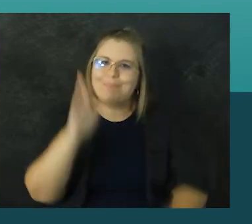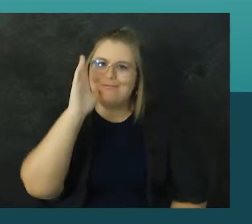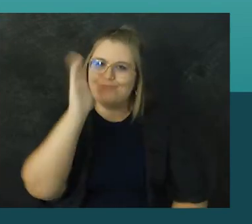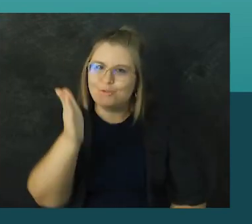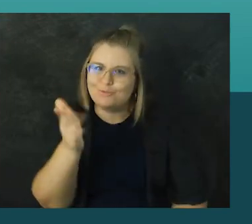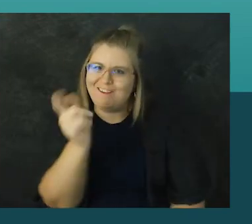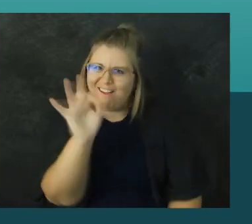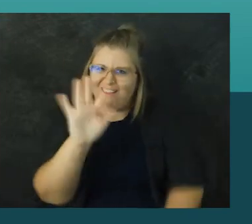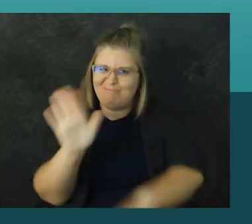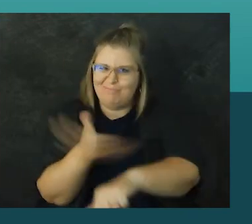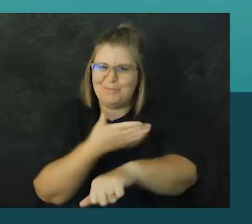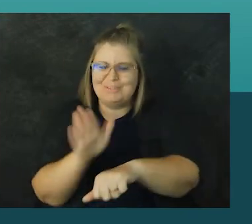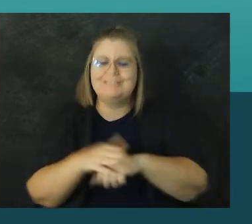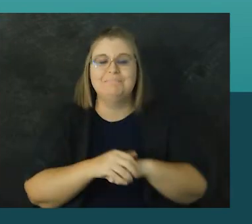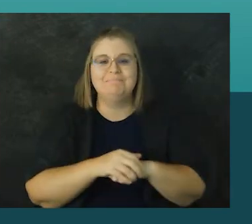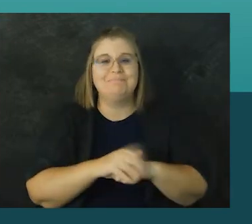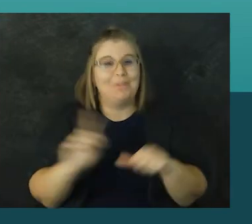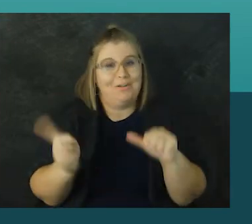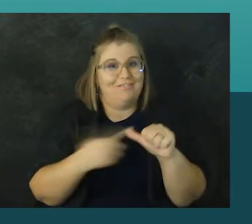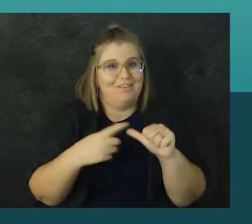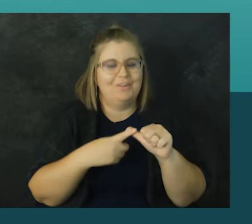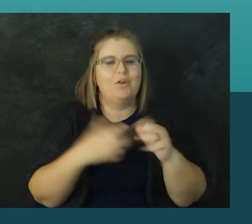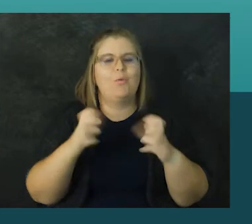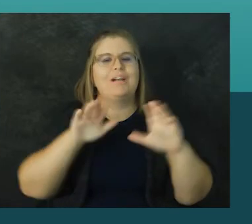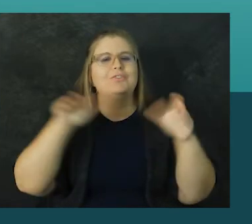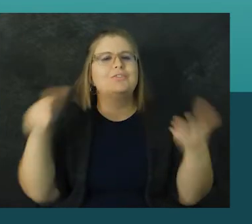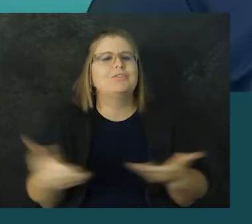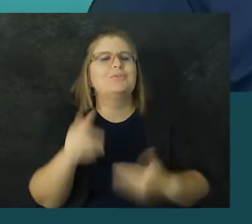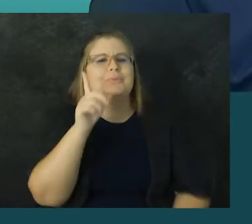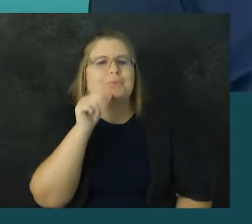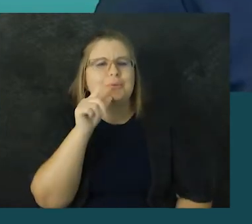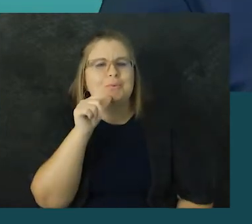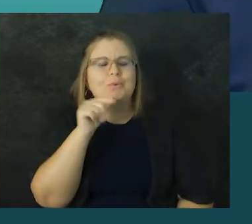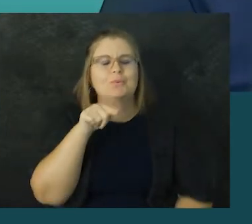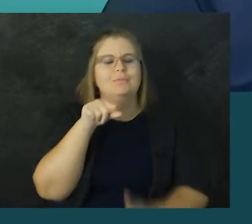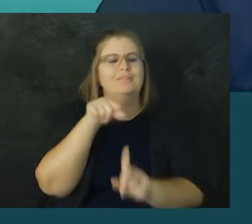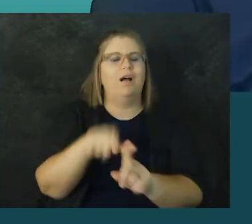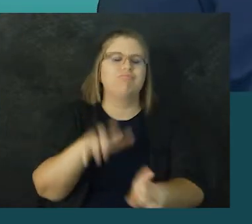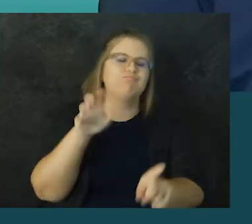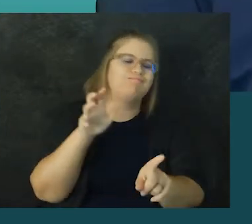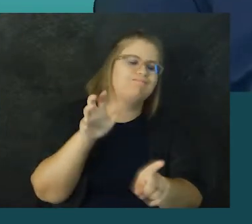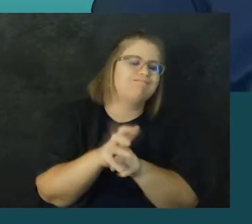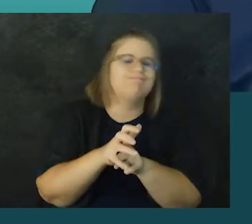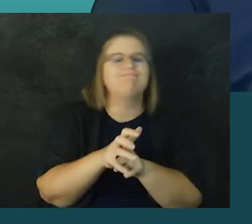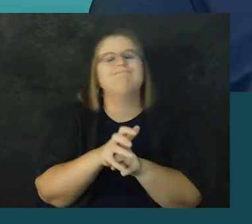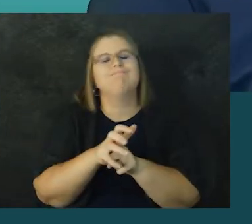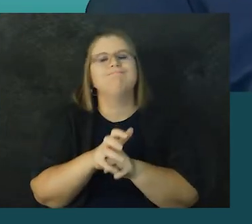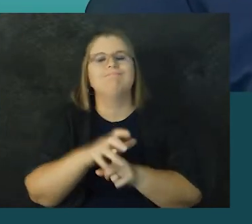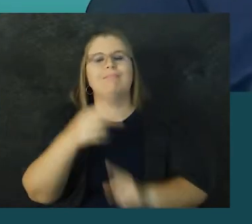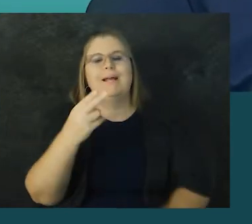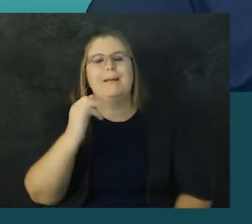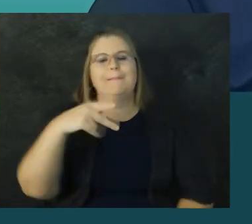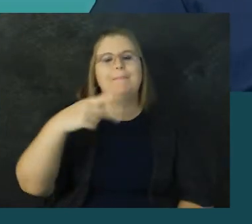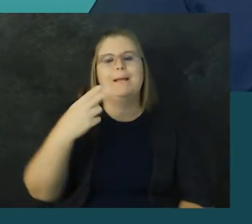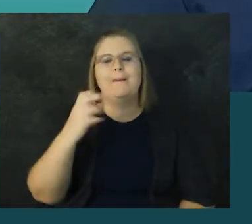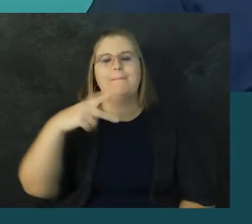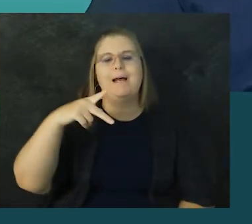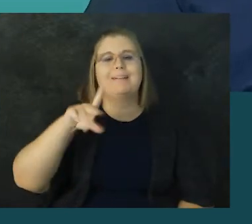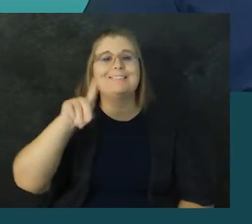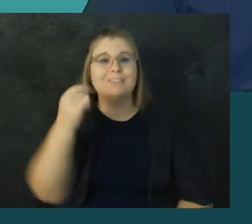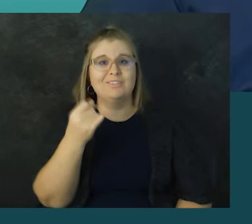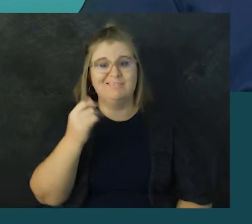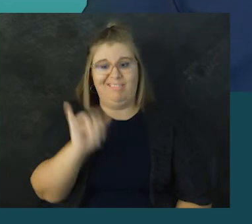group of DJs that literally represent the future of music. To kick things off, we'd like to introduce you to the sounds of a viral